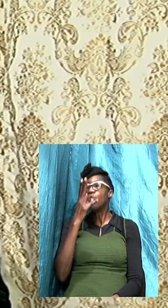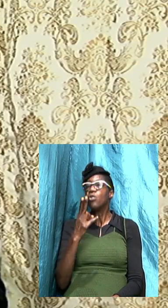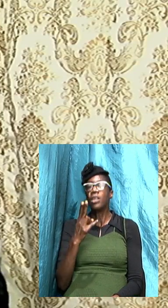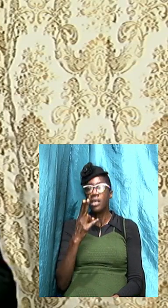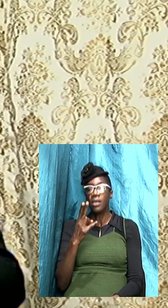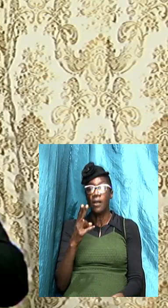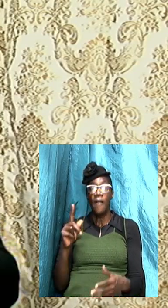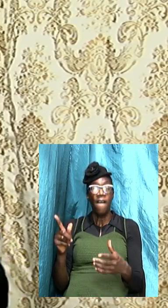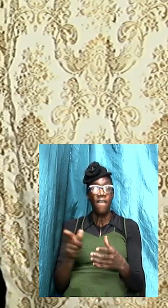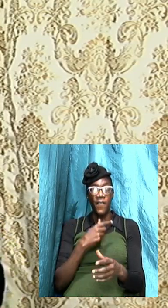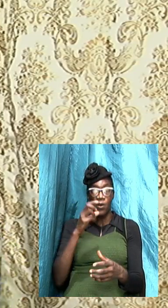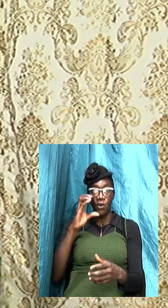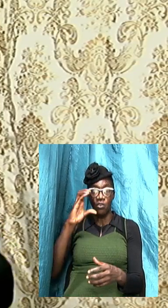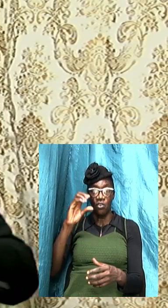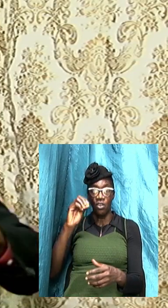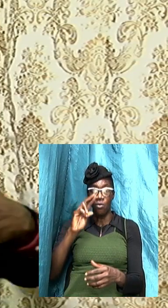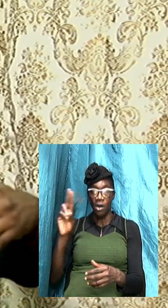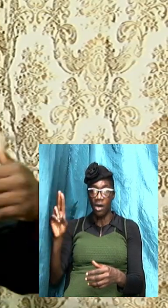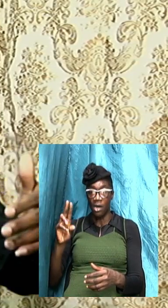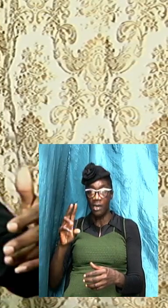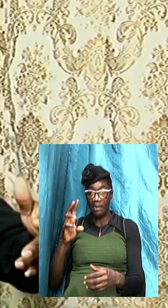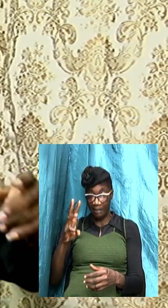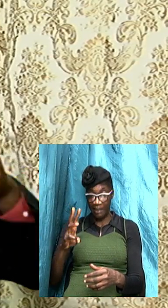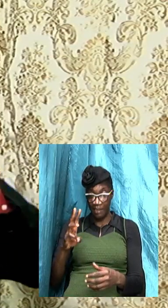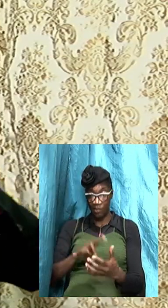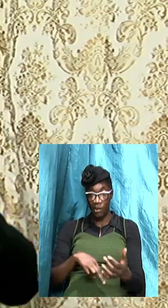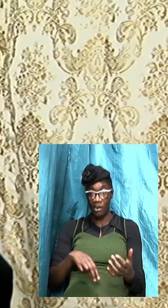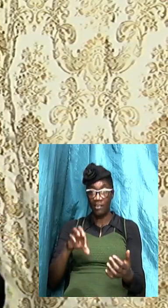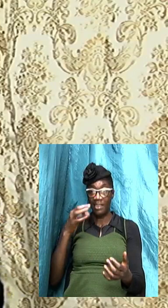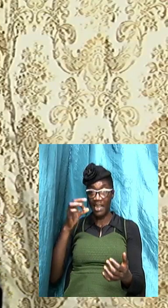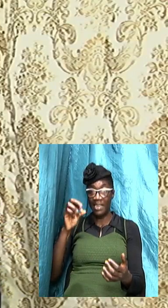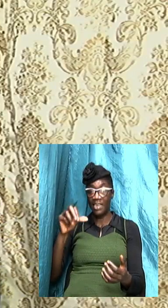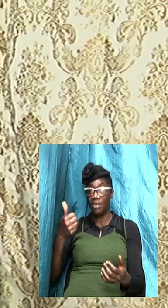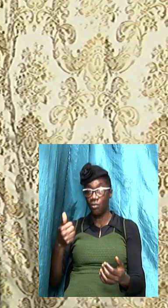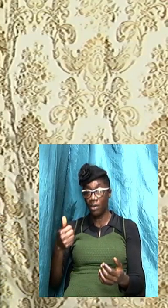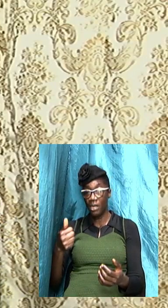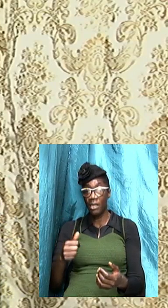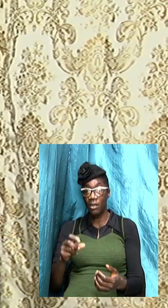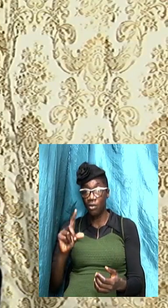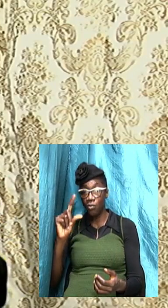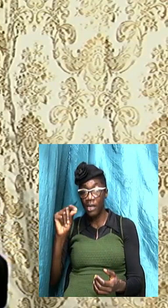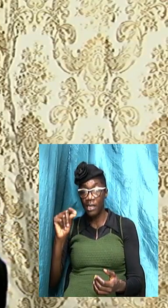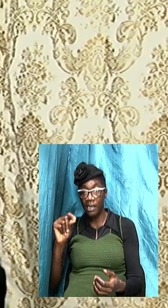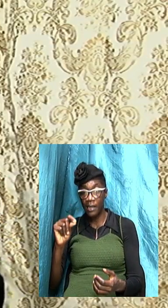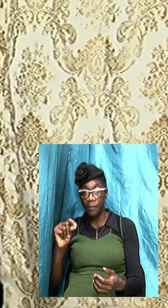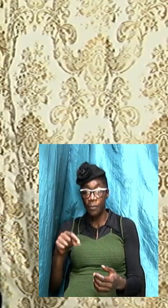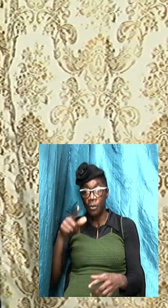20 so though the Bible did not mention a man must not smoke a cigarette